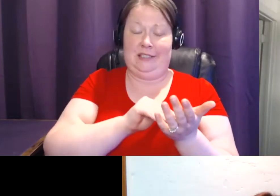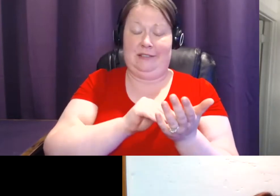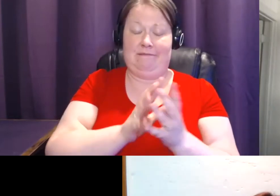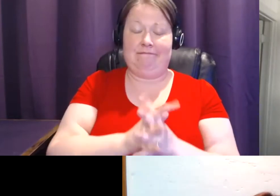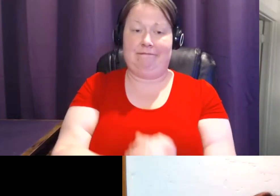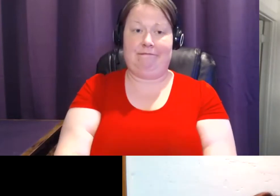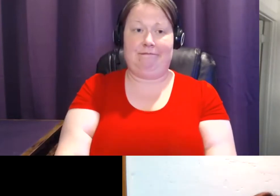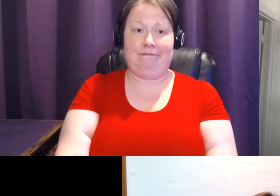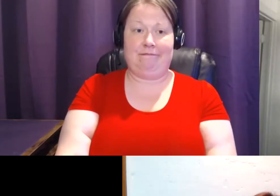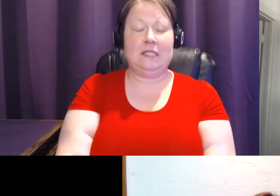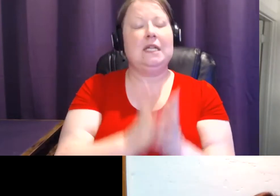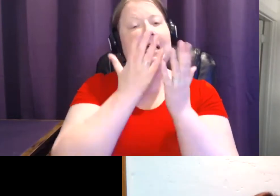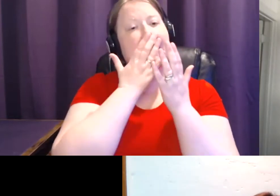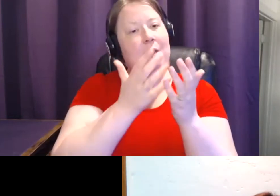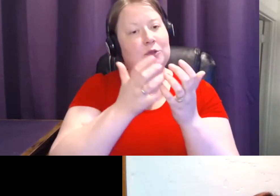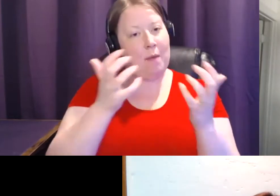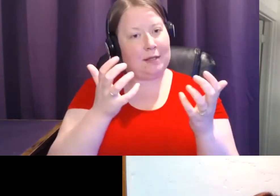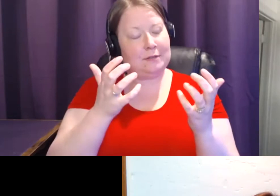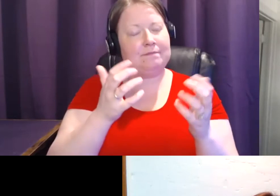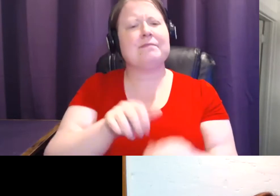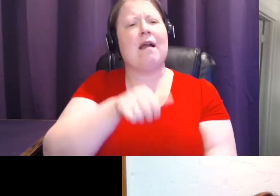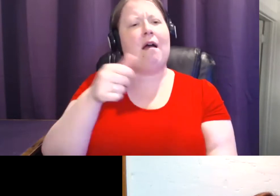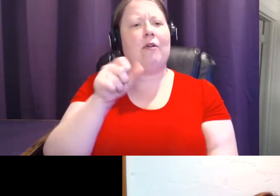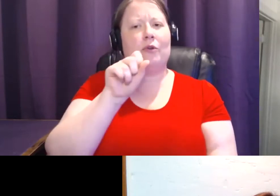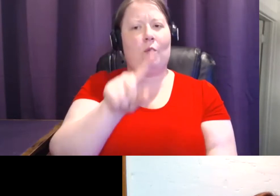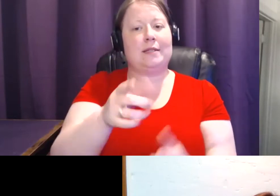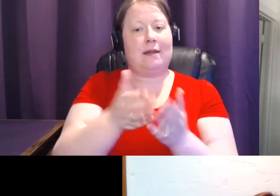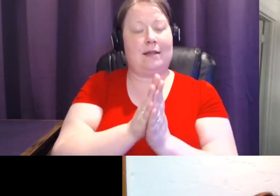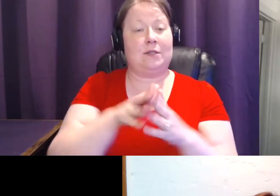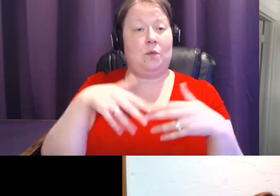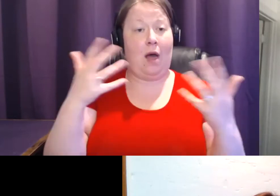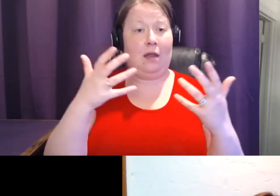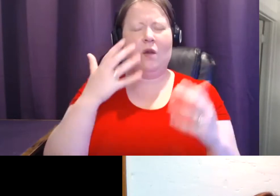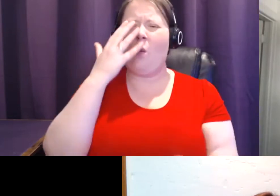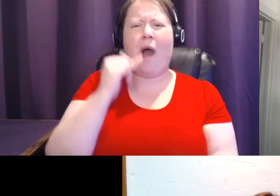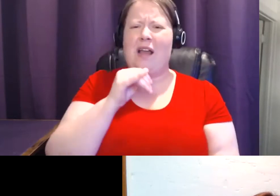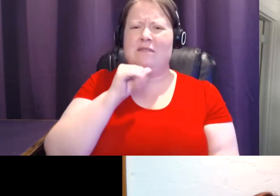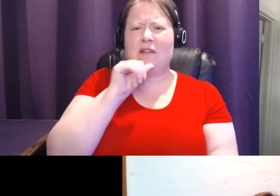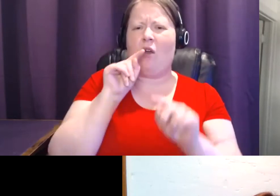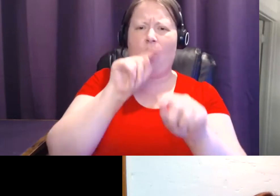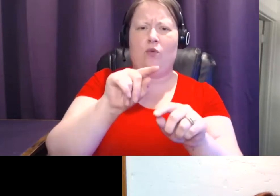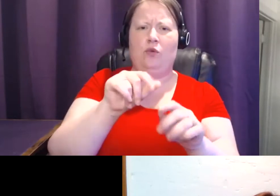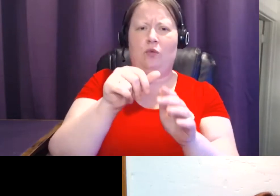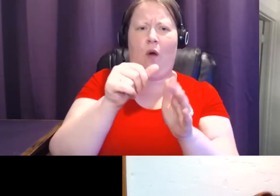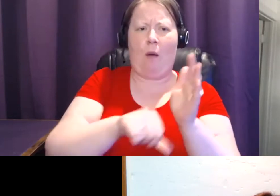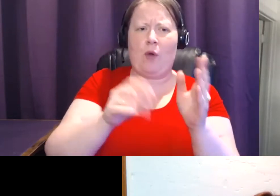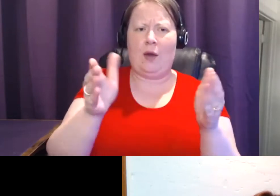Thank you so much. We have another question asking, why should you not go to an operating room for a biopsy?